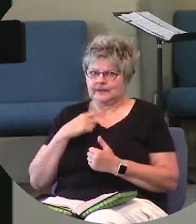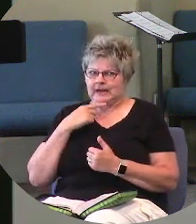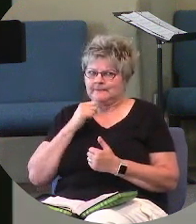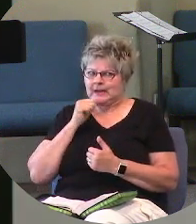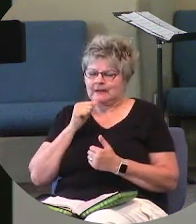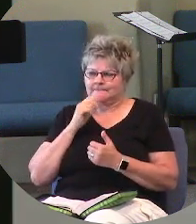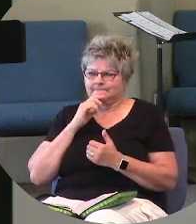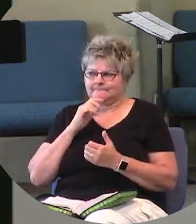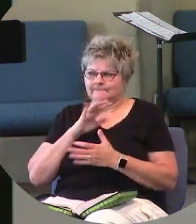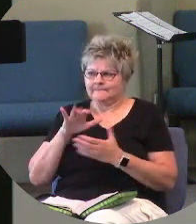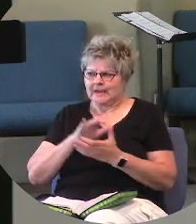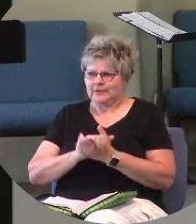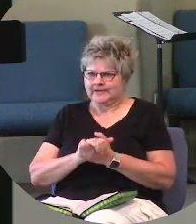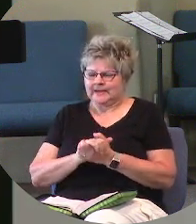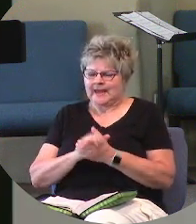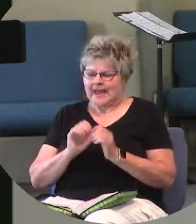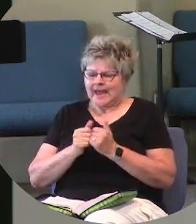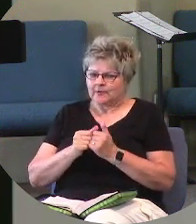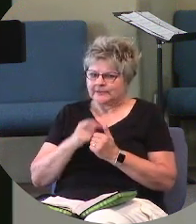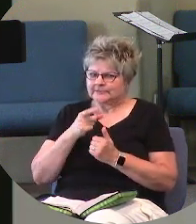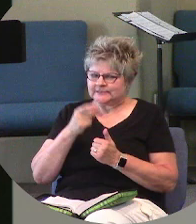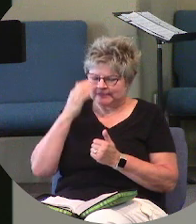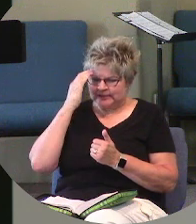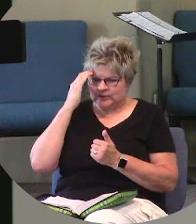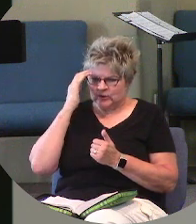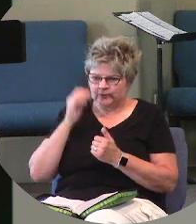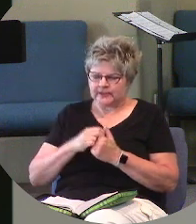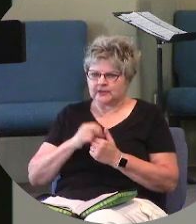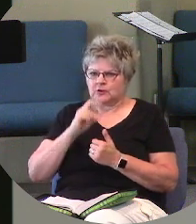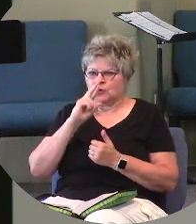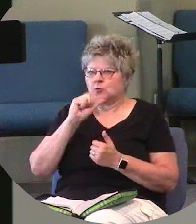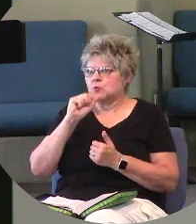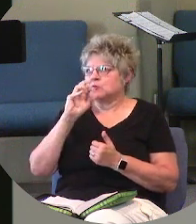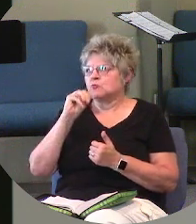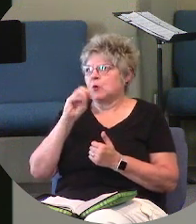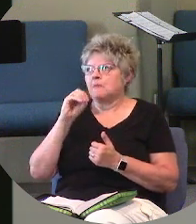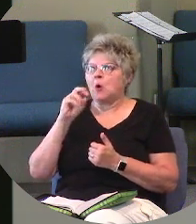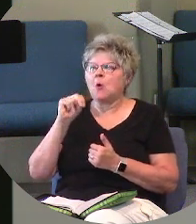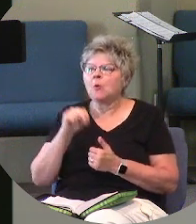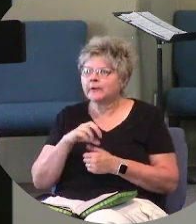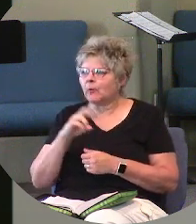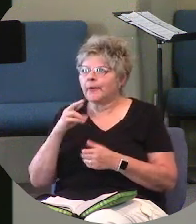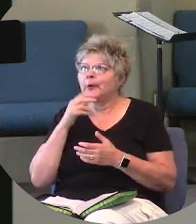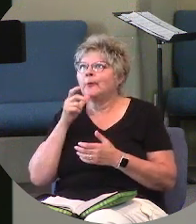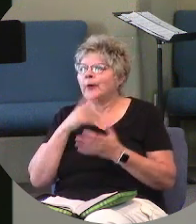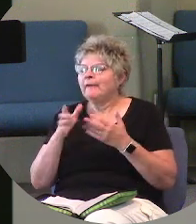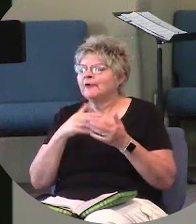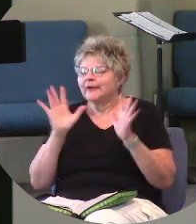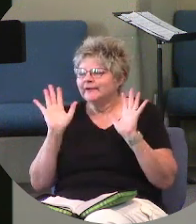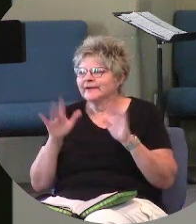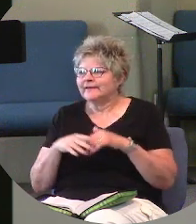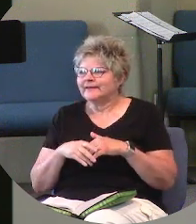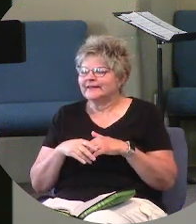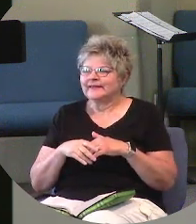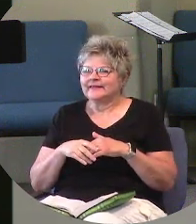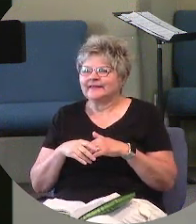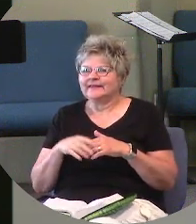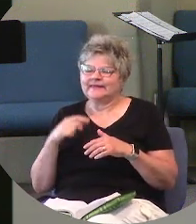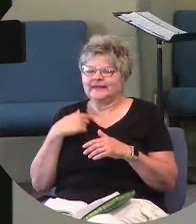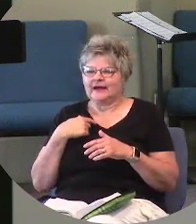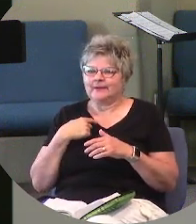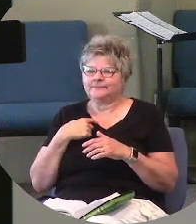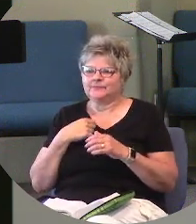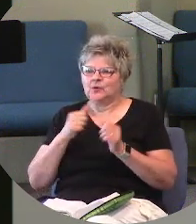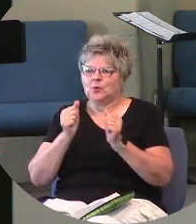married? How did she know that Ramon or whomever that I was shacking